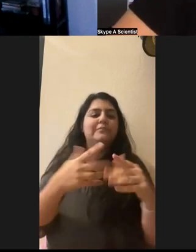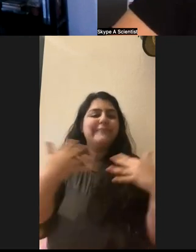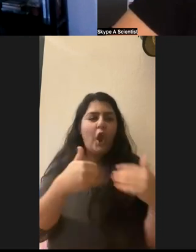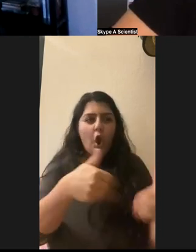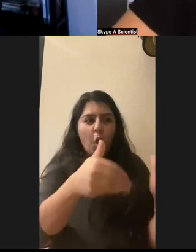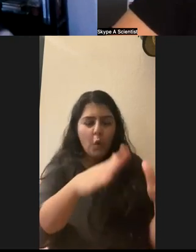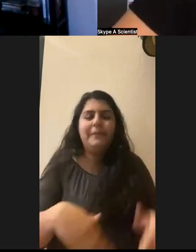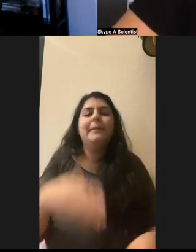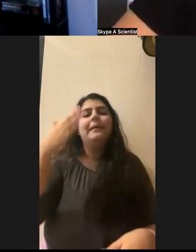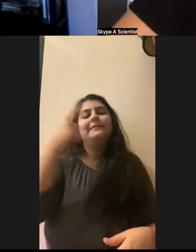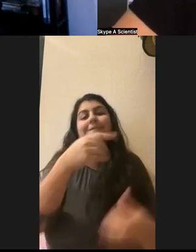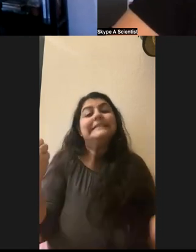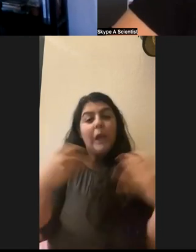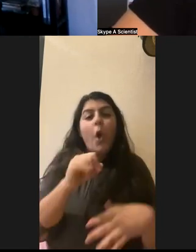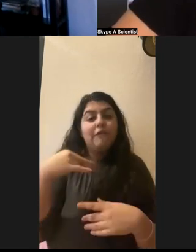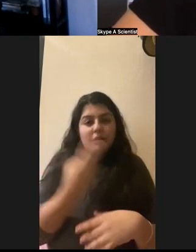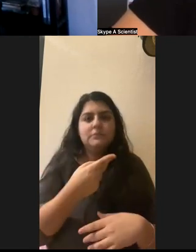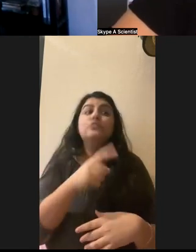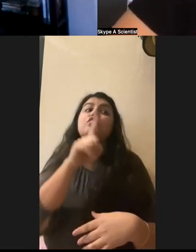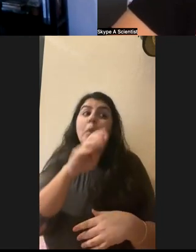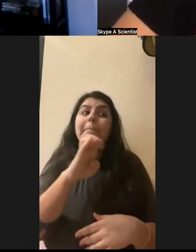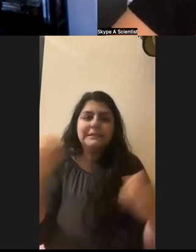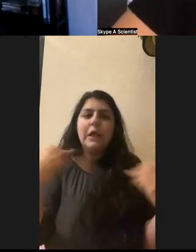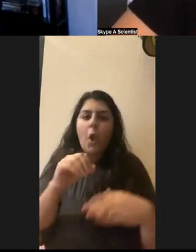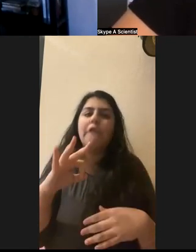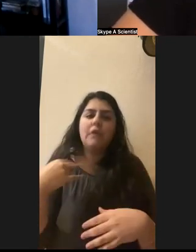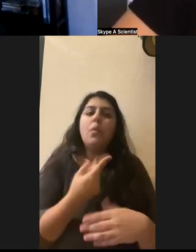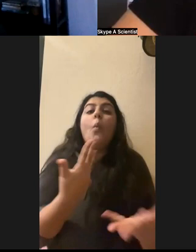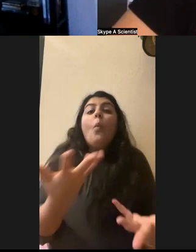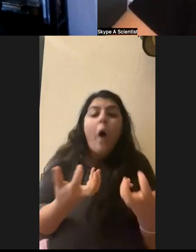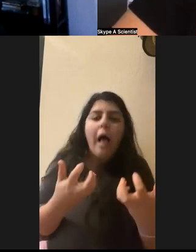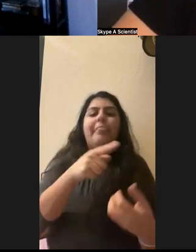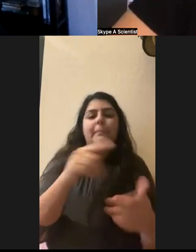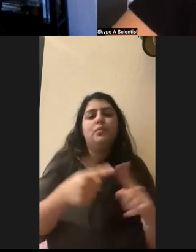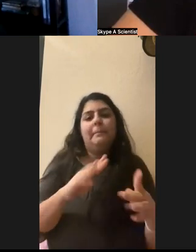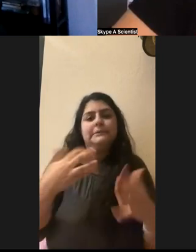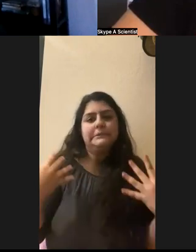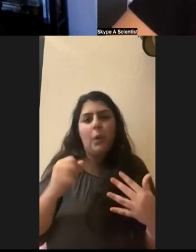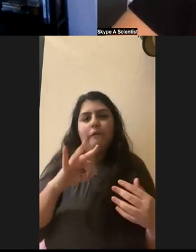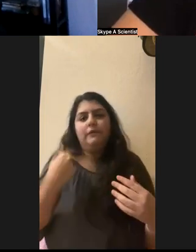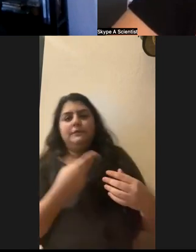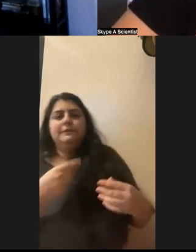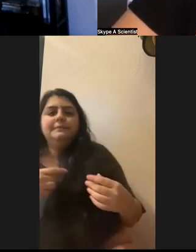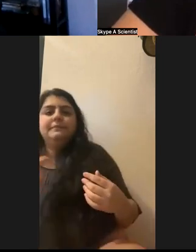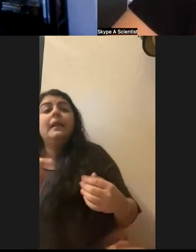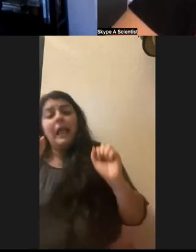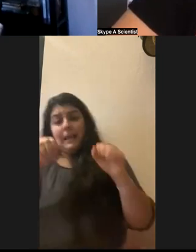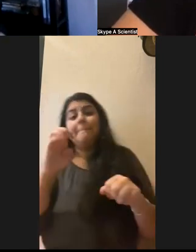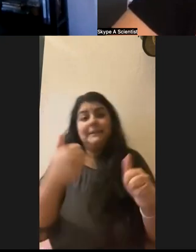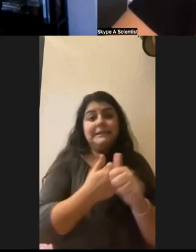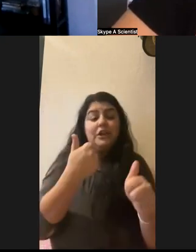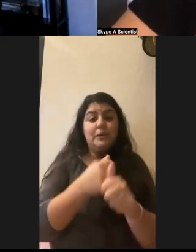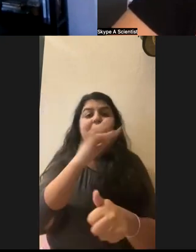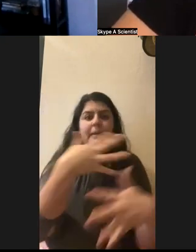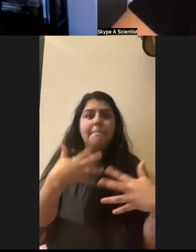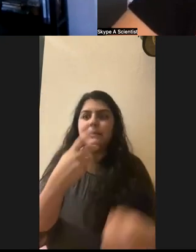because they're scared of us. They should be scared of us. That's what we want. Um, but it could have been a dangerous situation. If that bear smelled